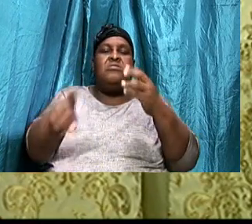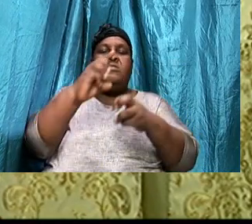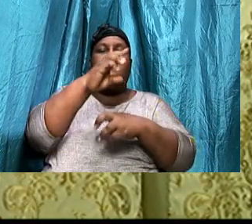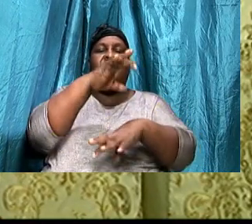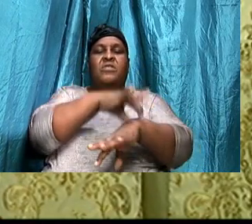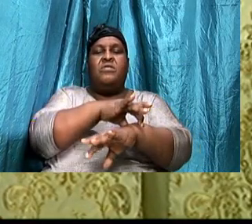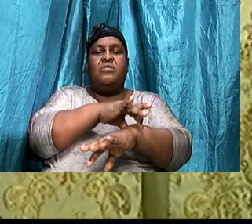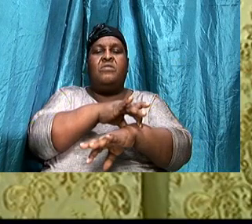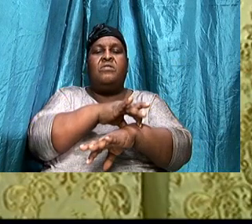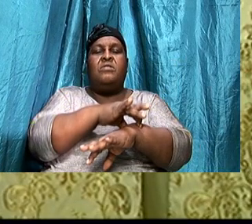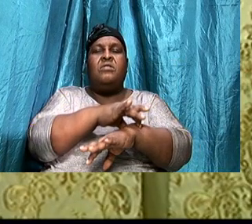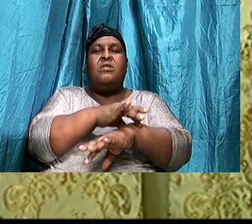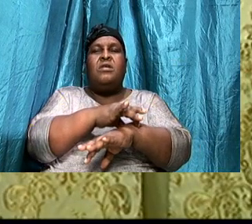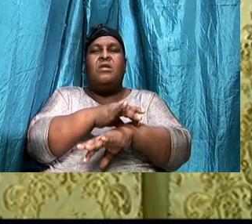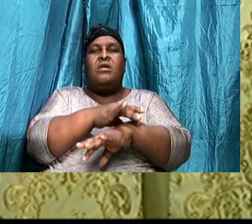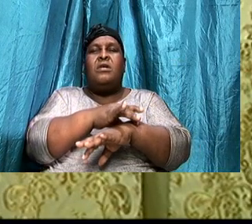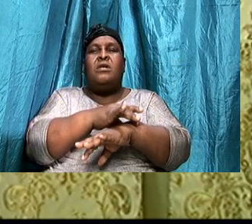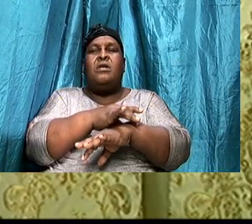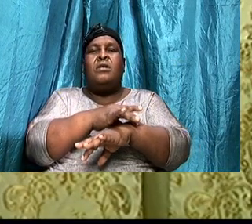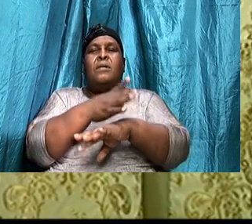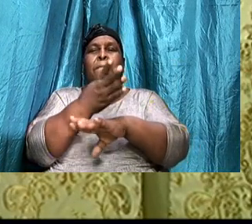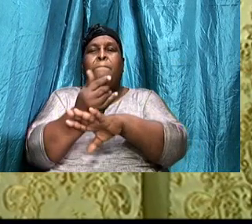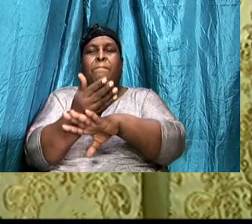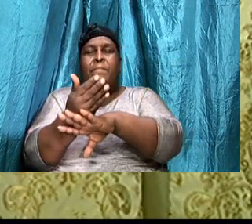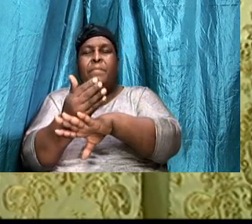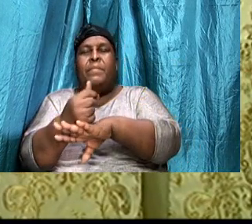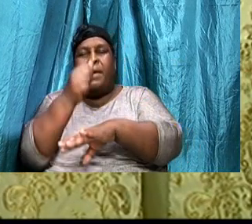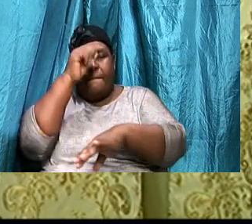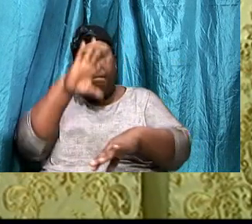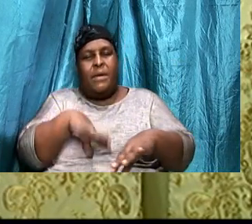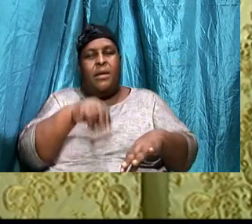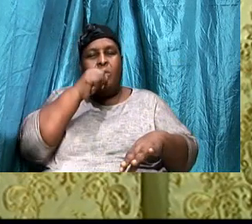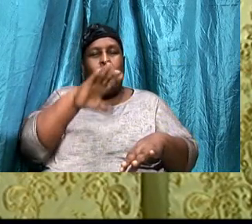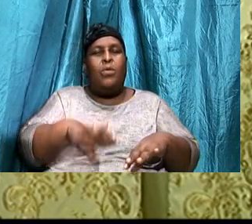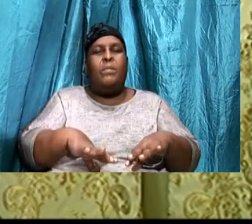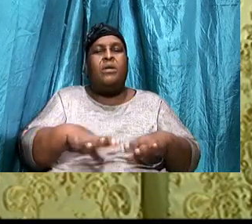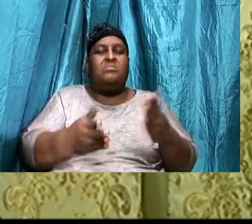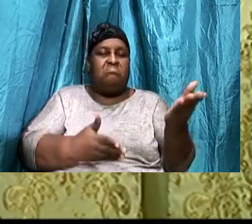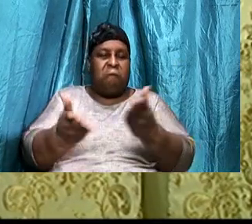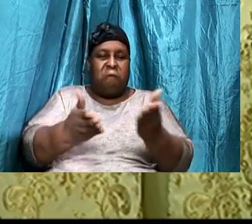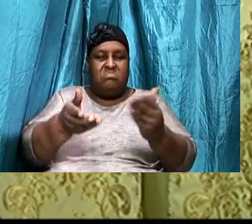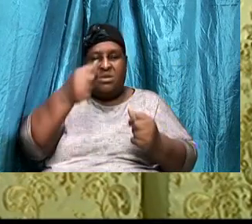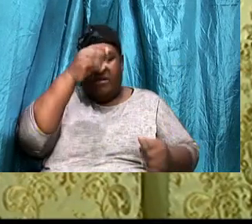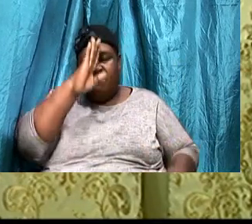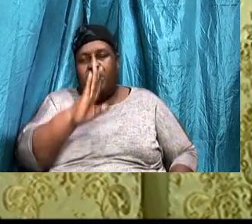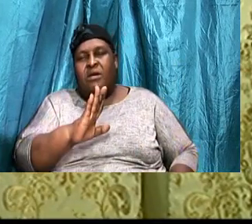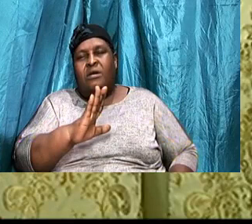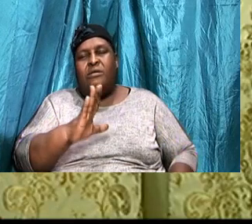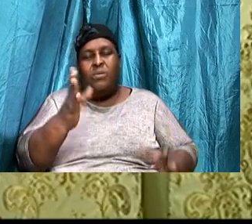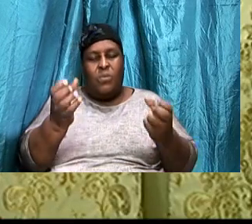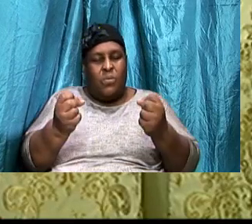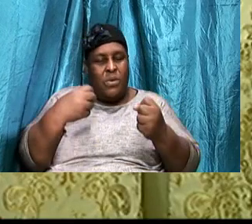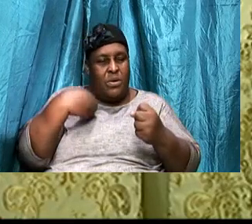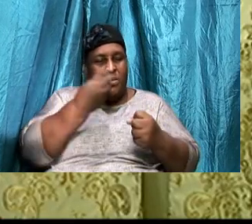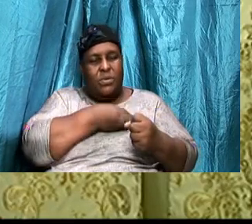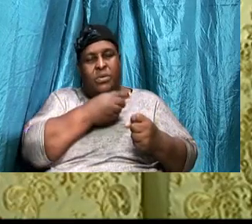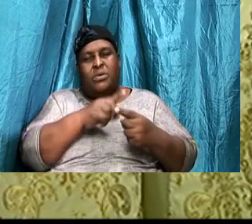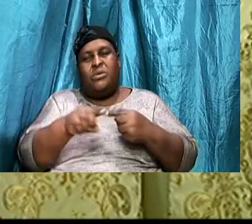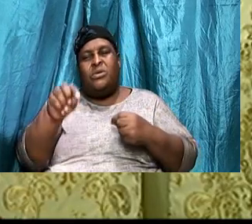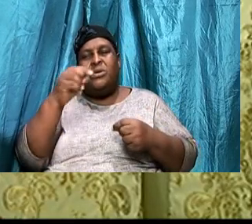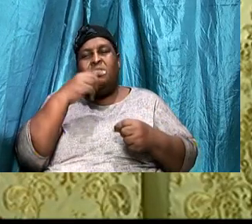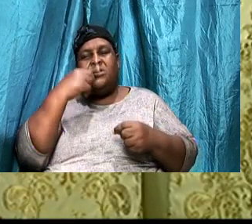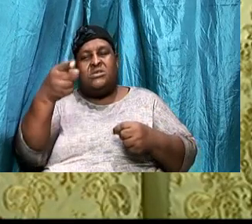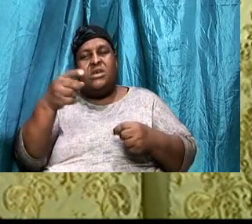And implore, Men and women, Everywhere, To serve God, I want us to know, That if we don't say